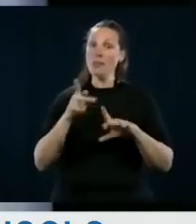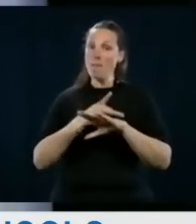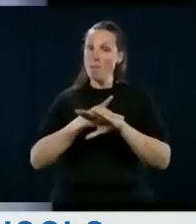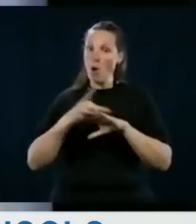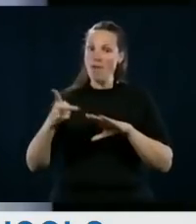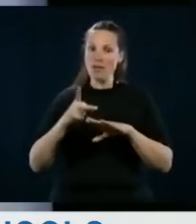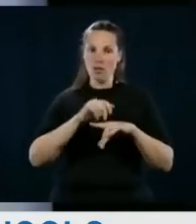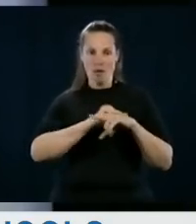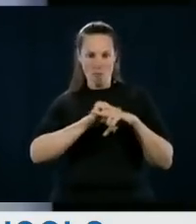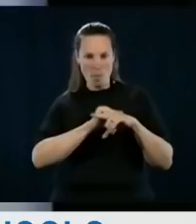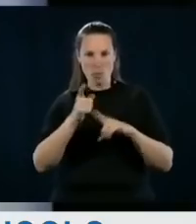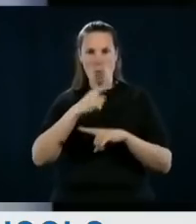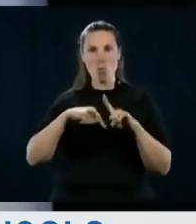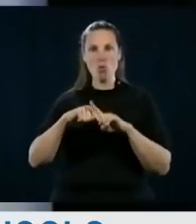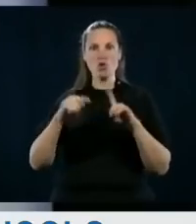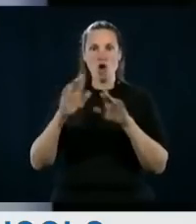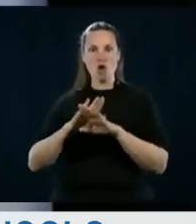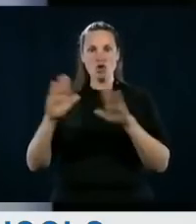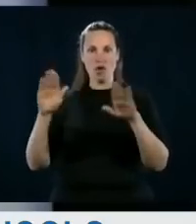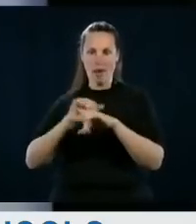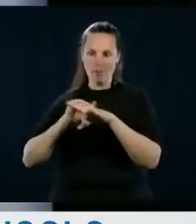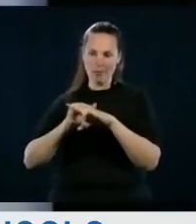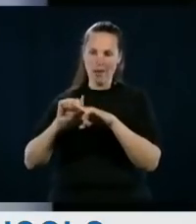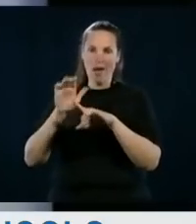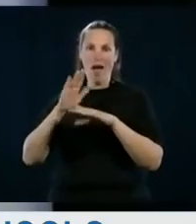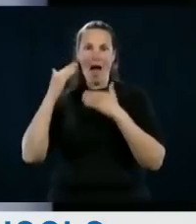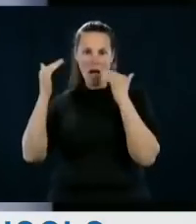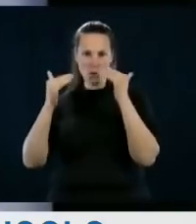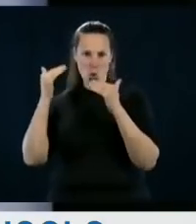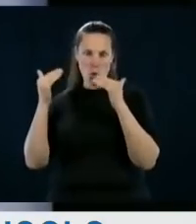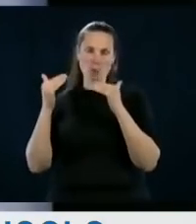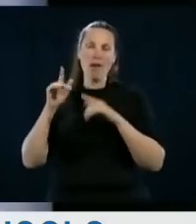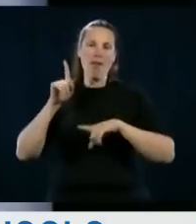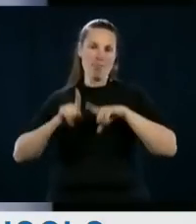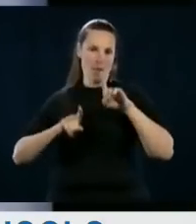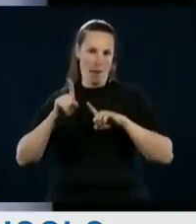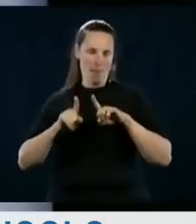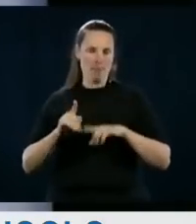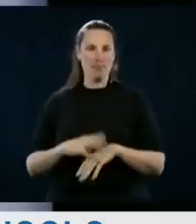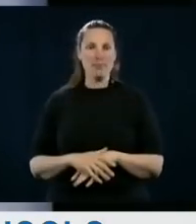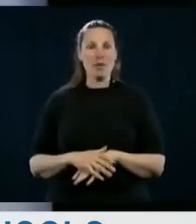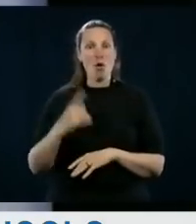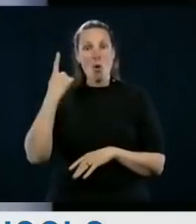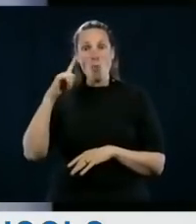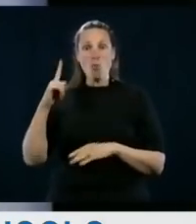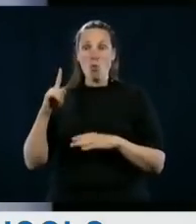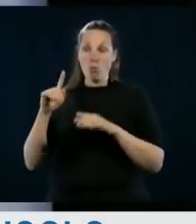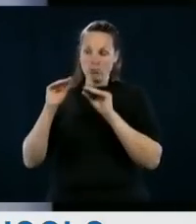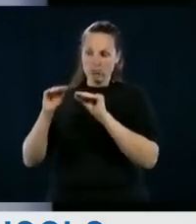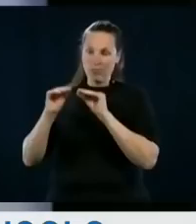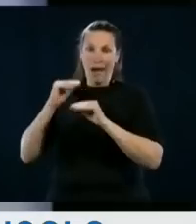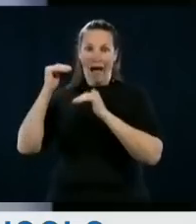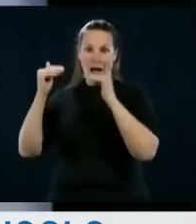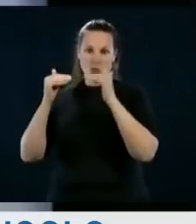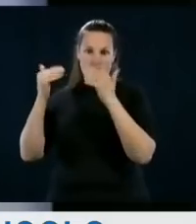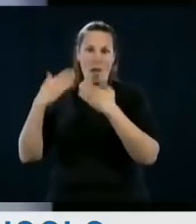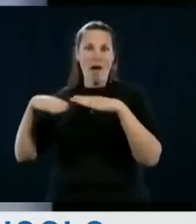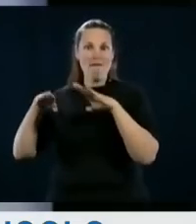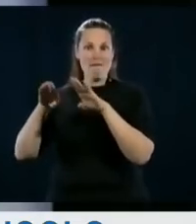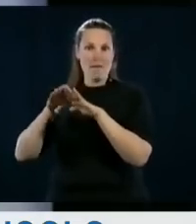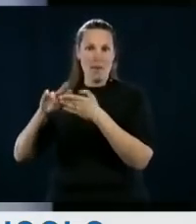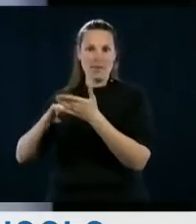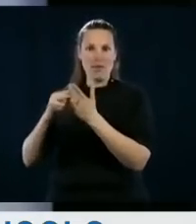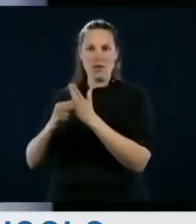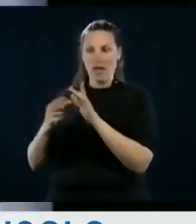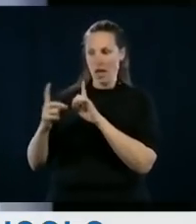professional training and general training for adults, there are nuances. For general training, it will remain closed,